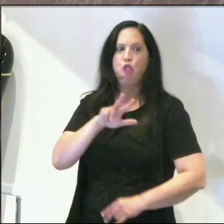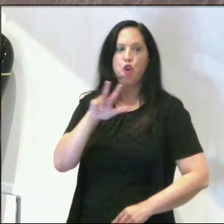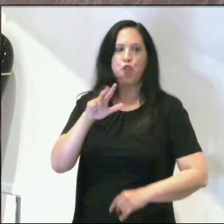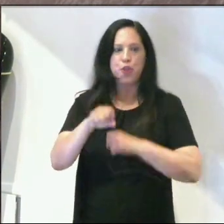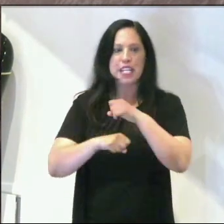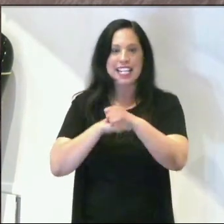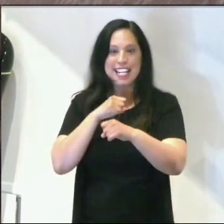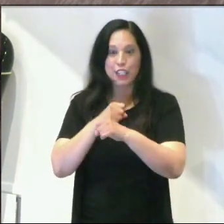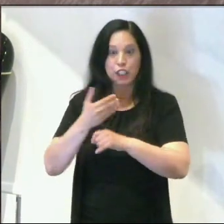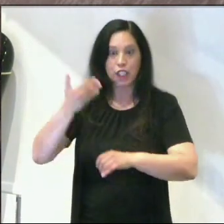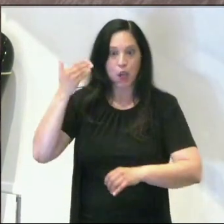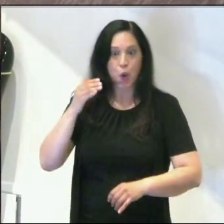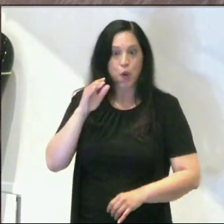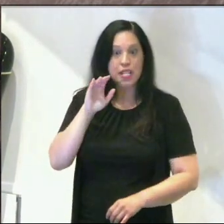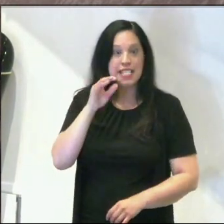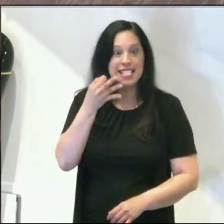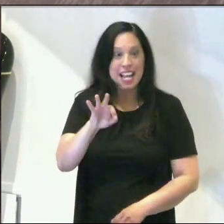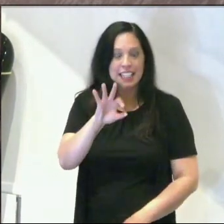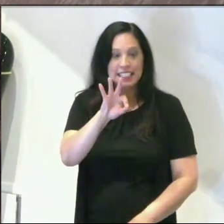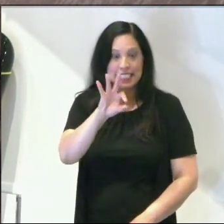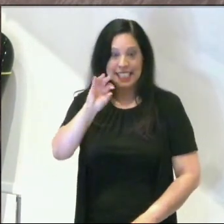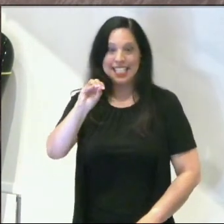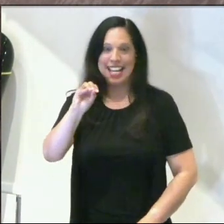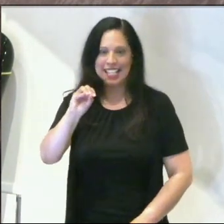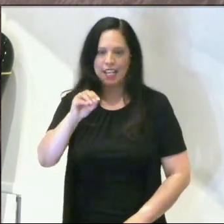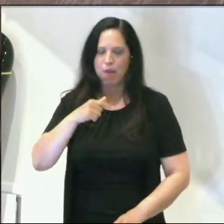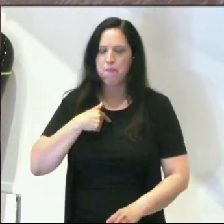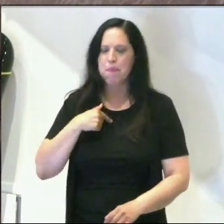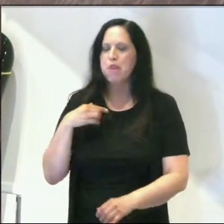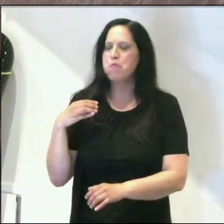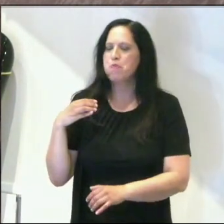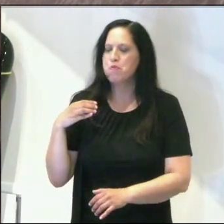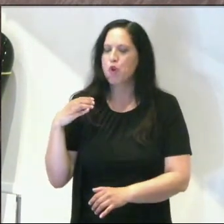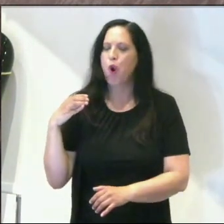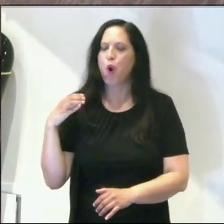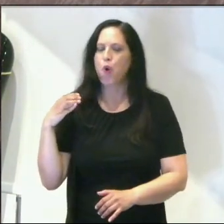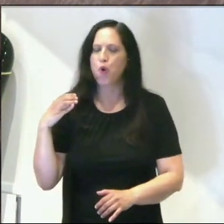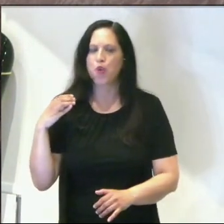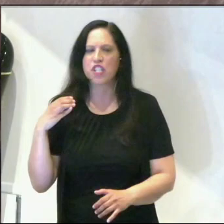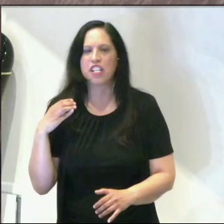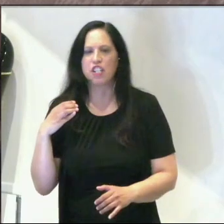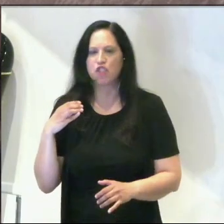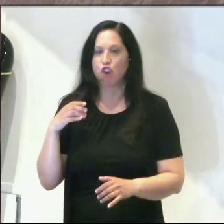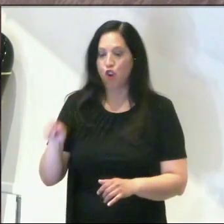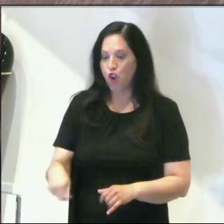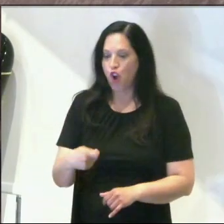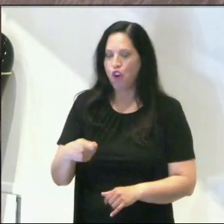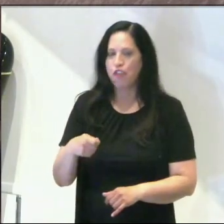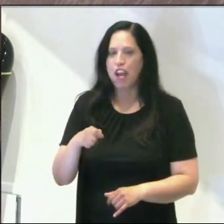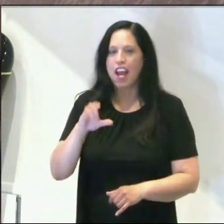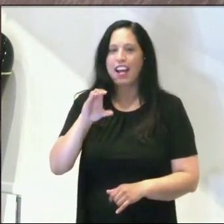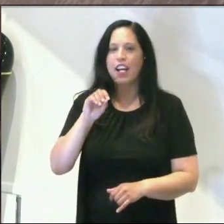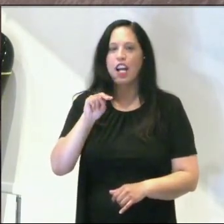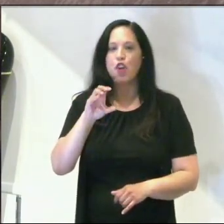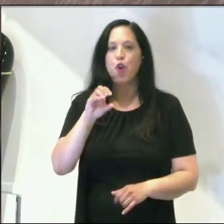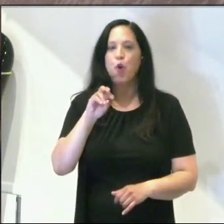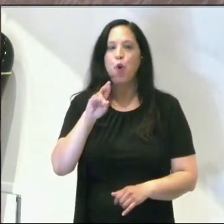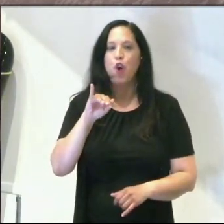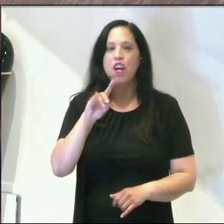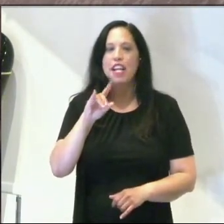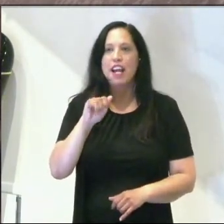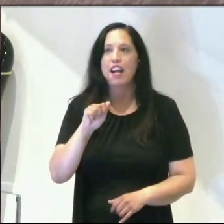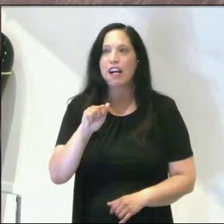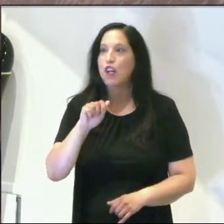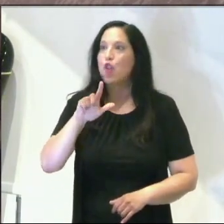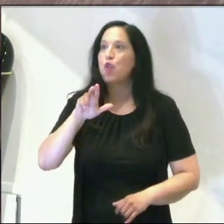1990. I was coaching golf at Concordia Lutheran High School in Tomball, Texas. It gave me something to do